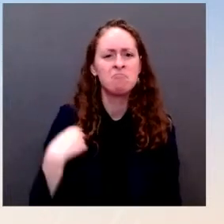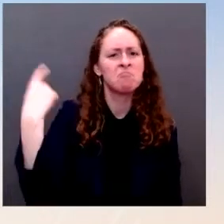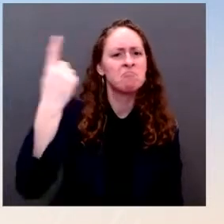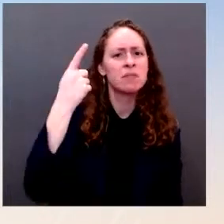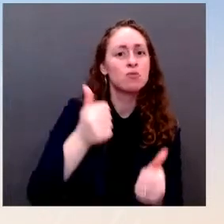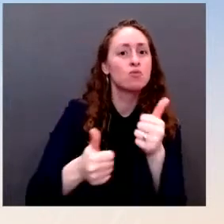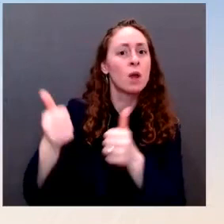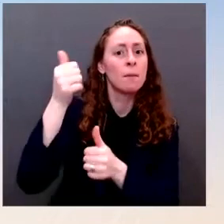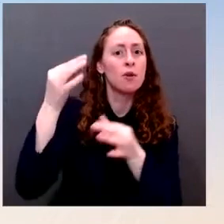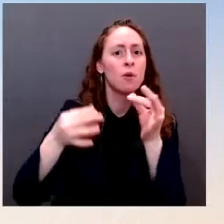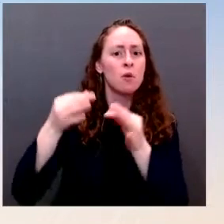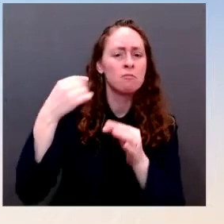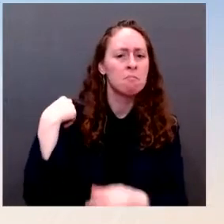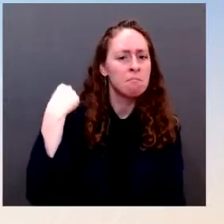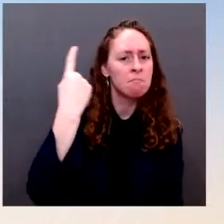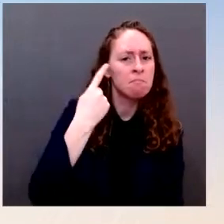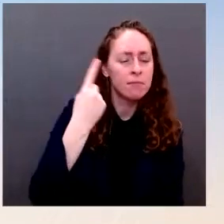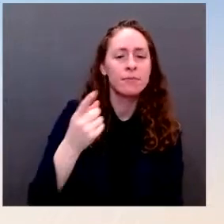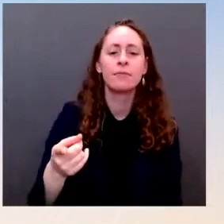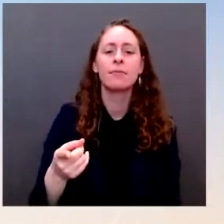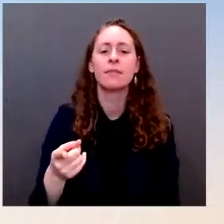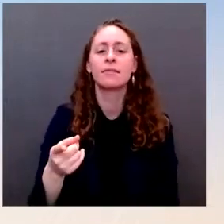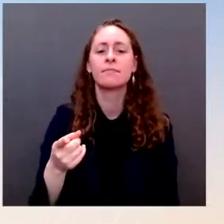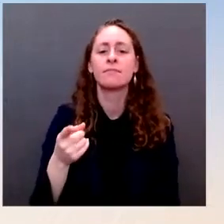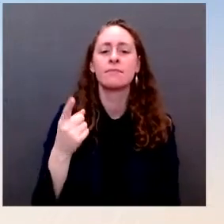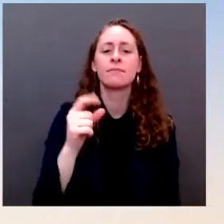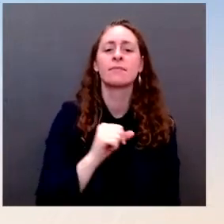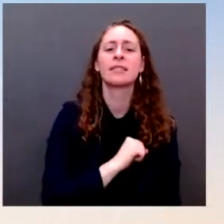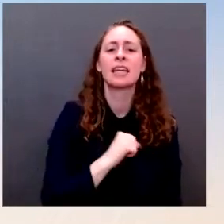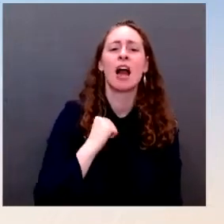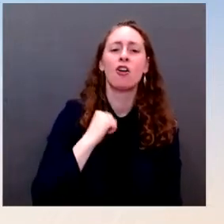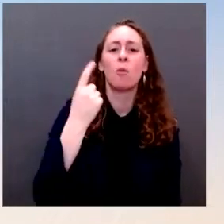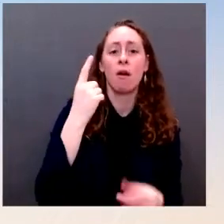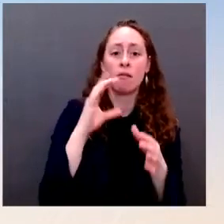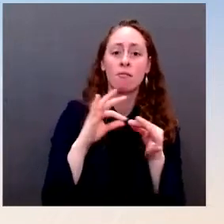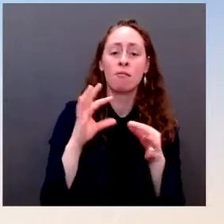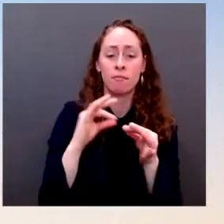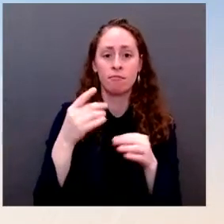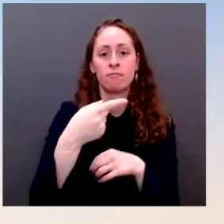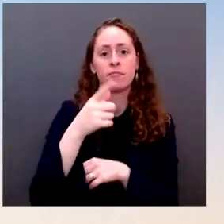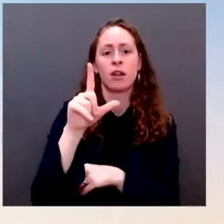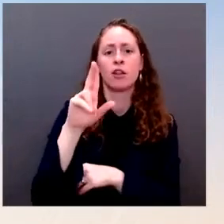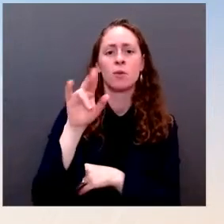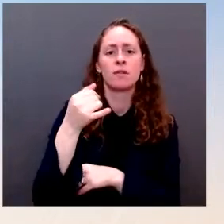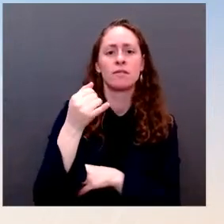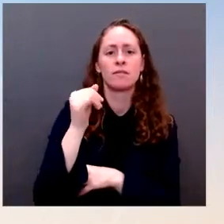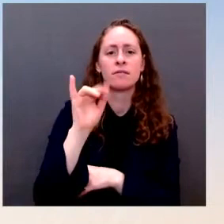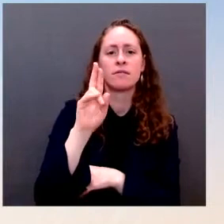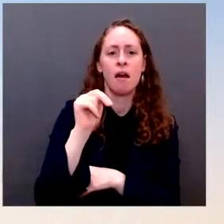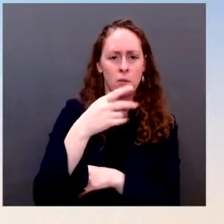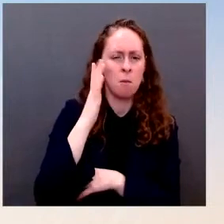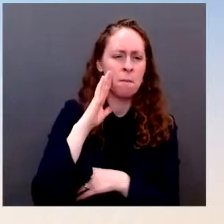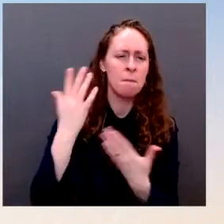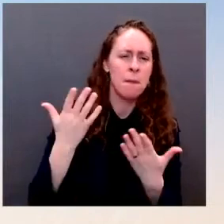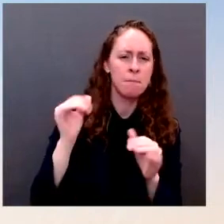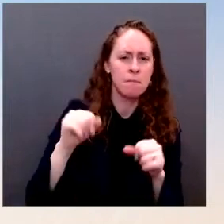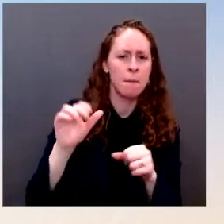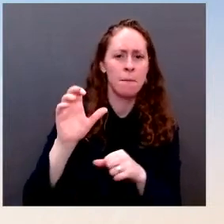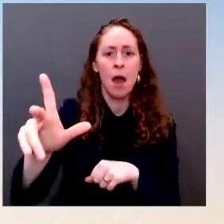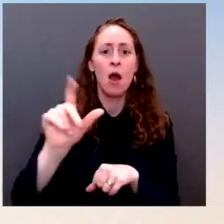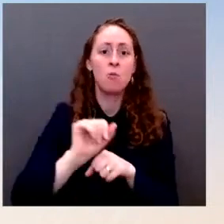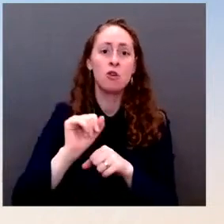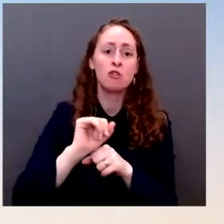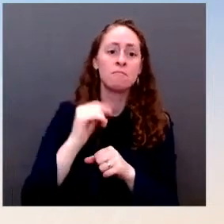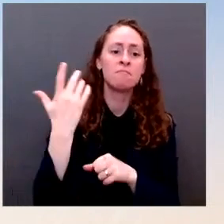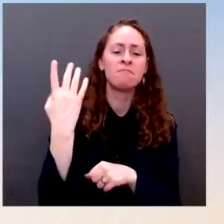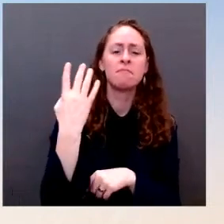is saying today he's going to be out for four to six weeks. I know you've obviously wished him well, hopefully shorter than that. But, you know, sometimes these recoveries don't always